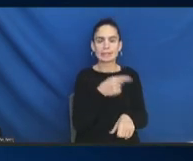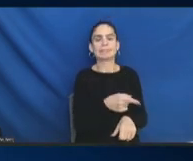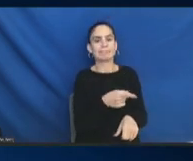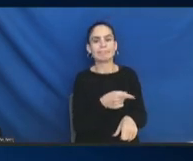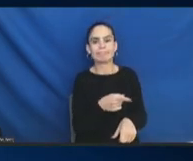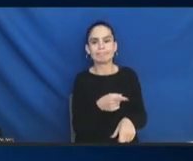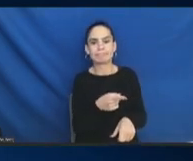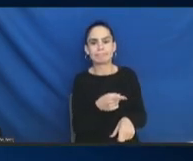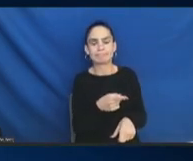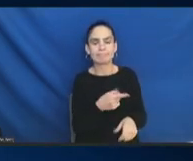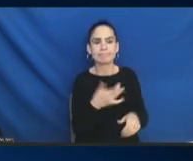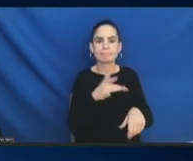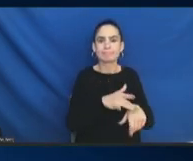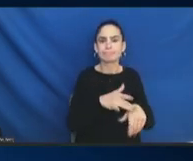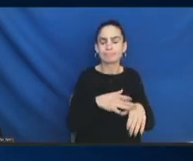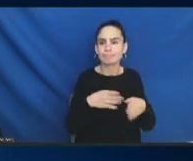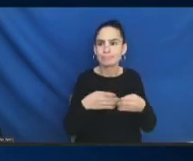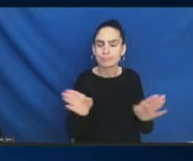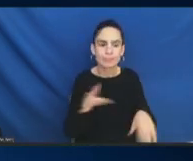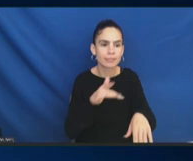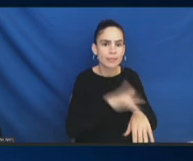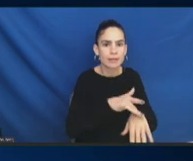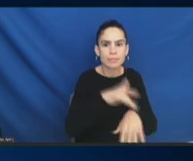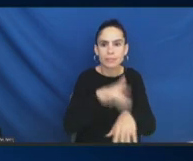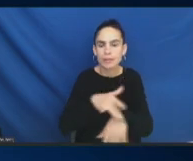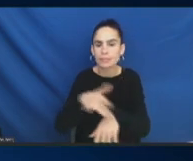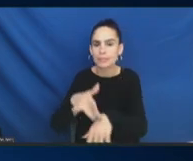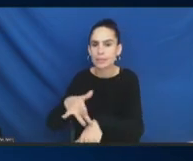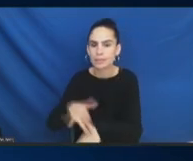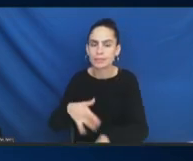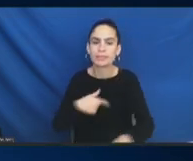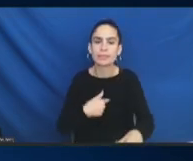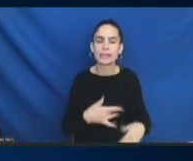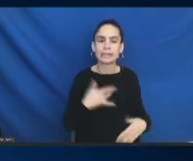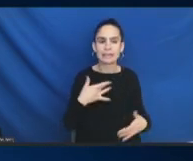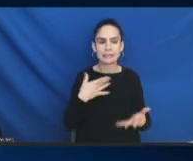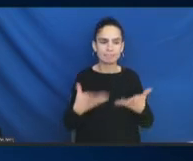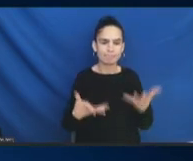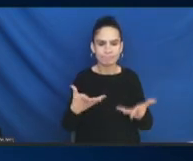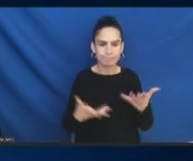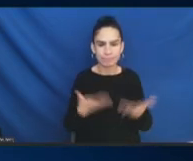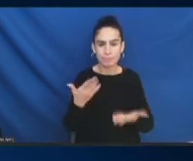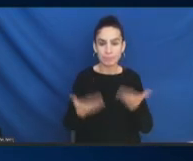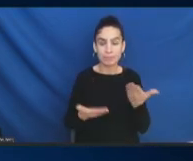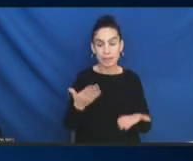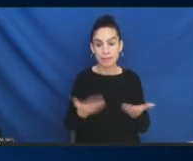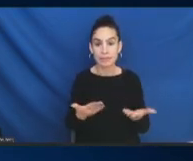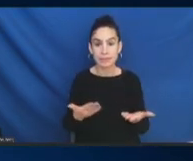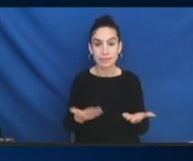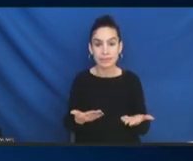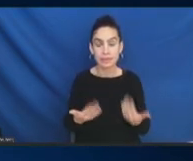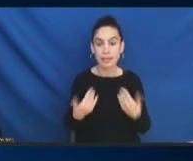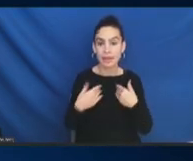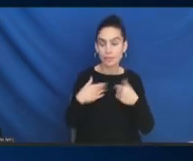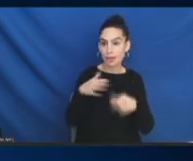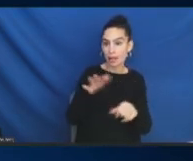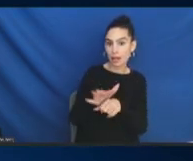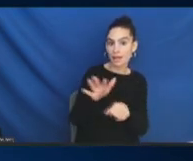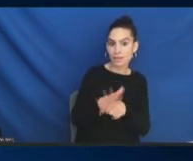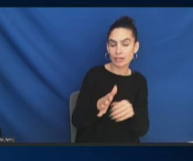you know, the way it's going, I just feel like, you know, we may have enough kind of interest, I believe, just from the discussion